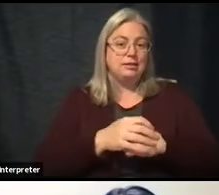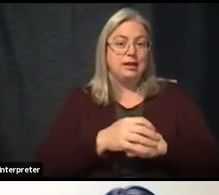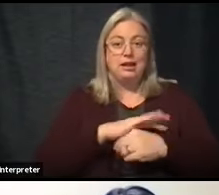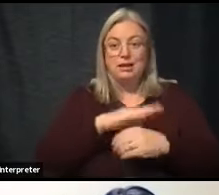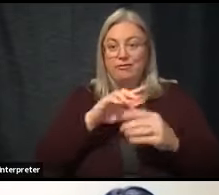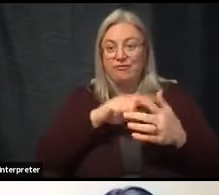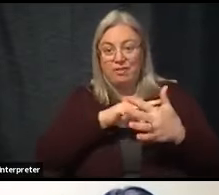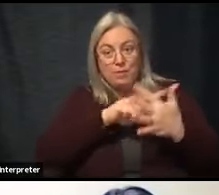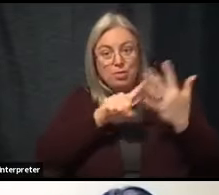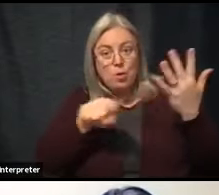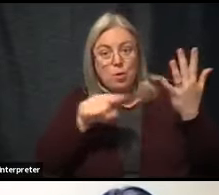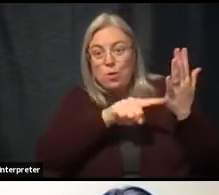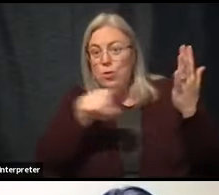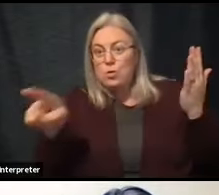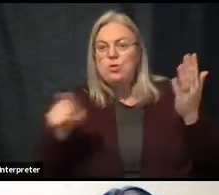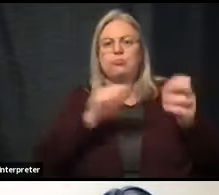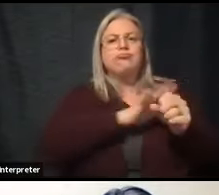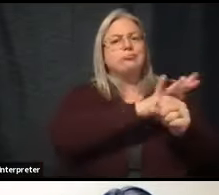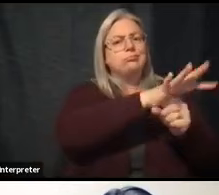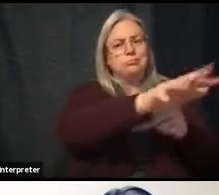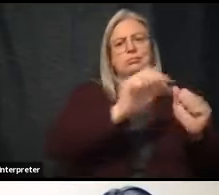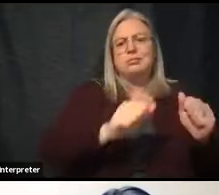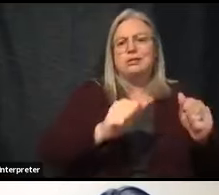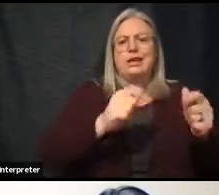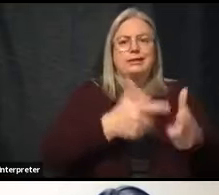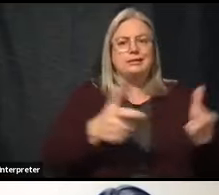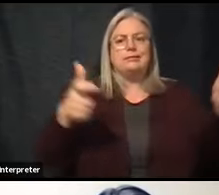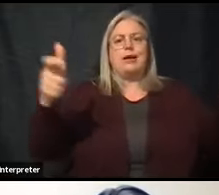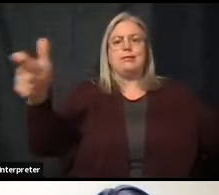have ample ability to scale up.